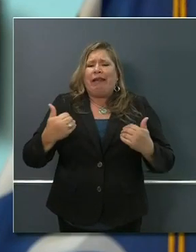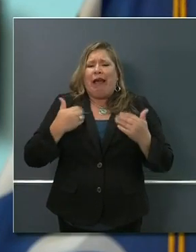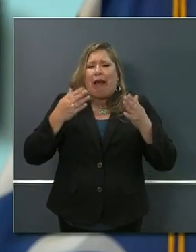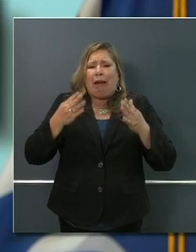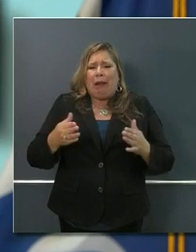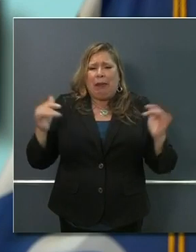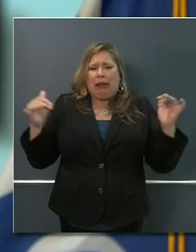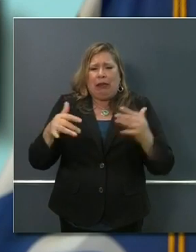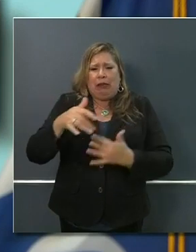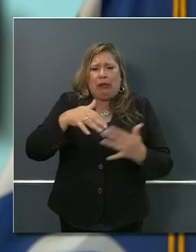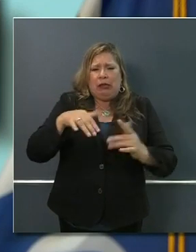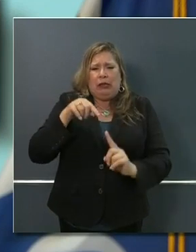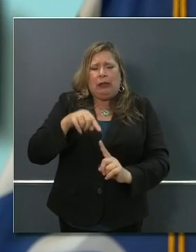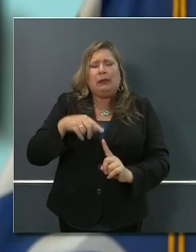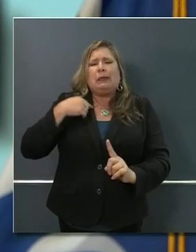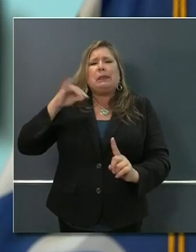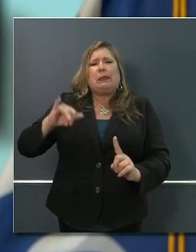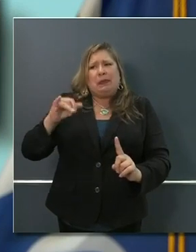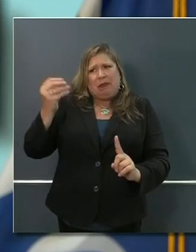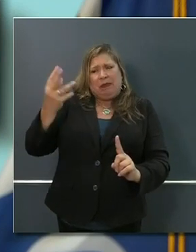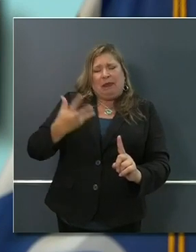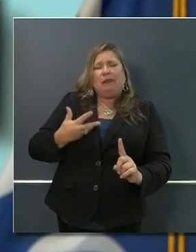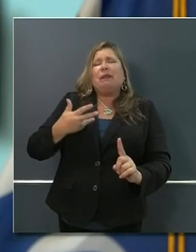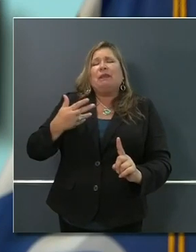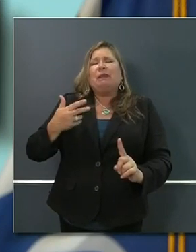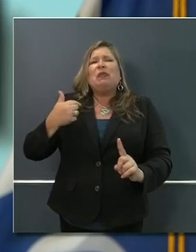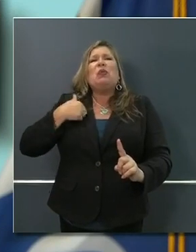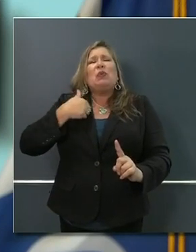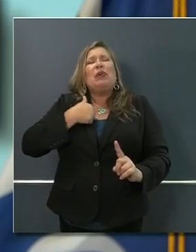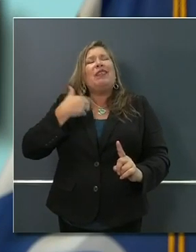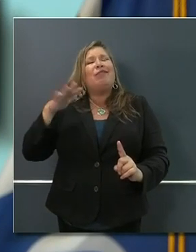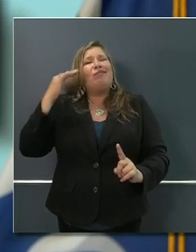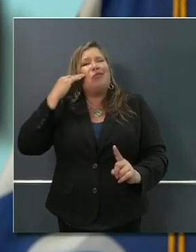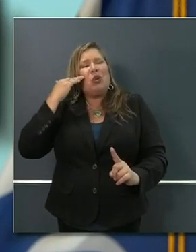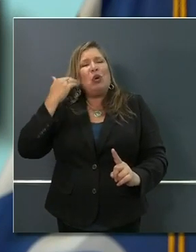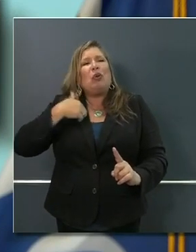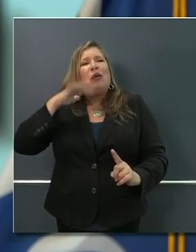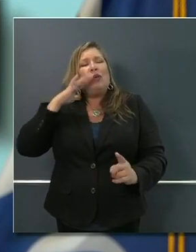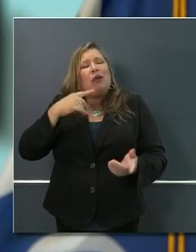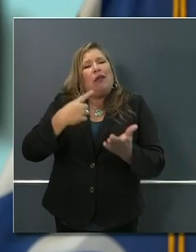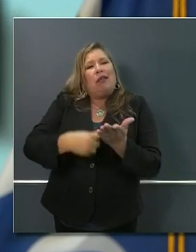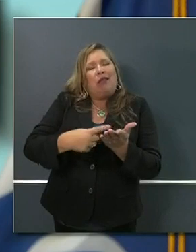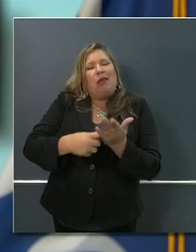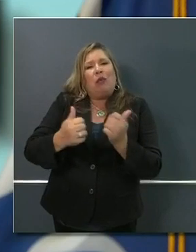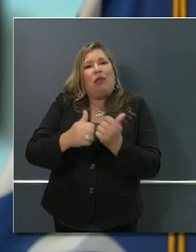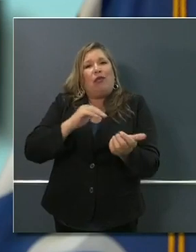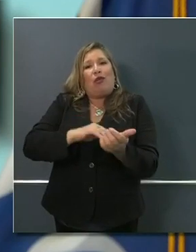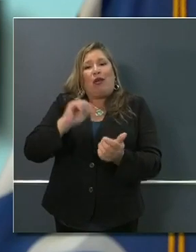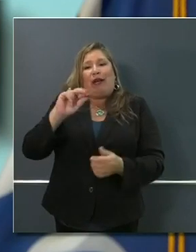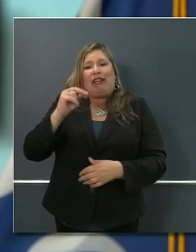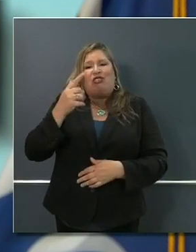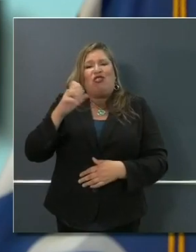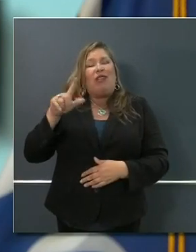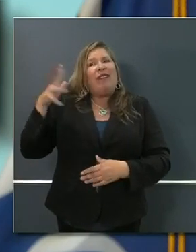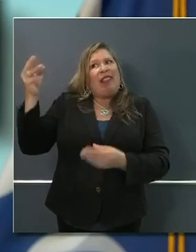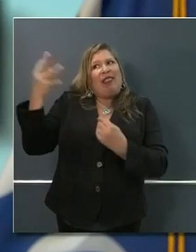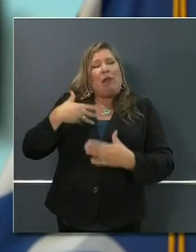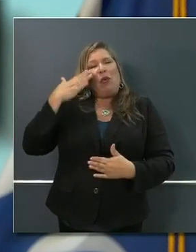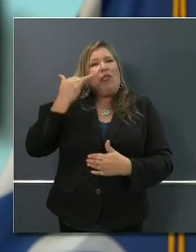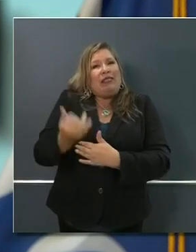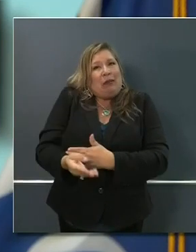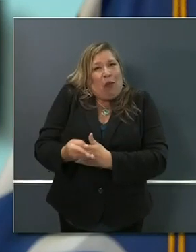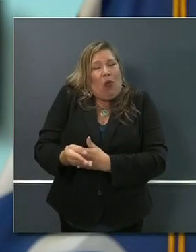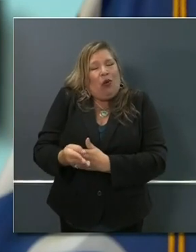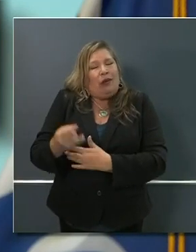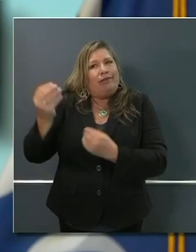that is a point of clarification that we will be advancing, working with Dr. Angel. She brought that up this morning in anticipation of the announcement